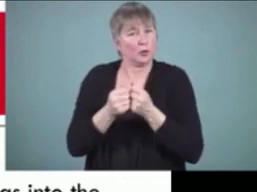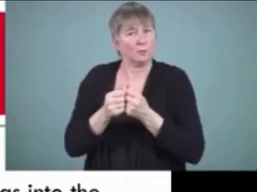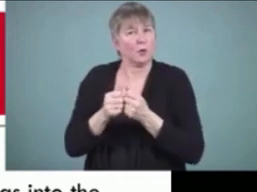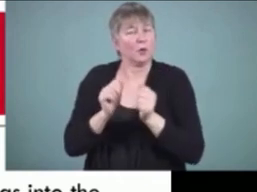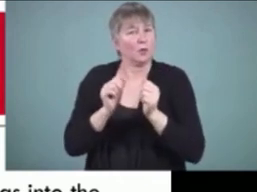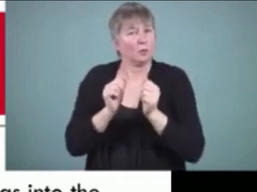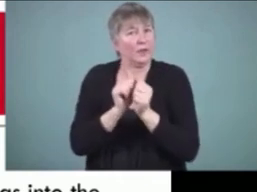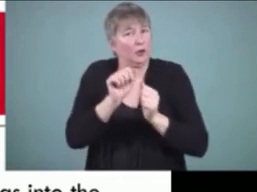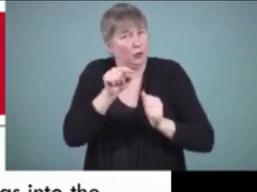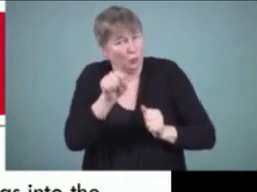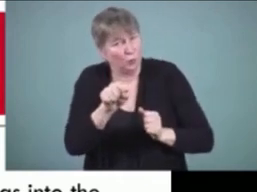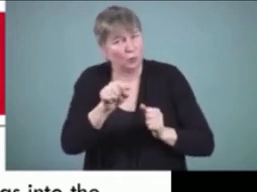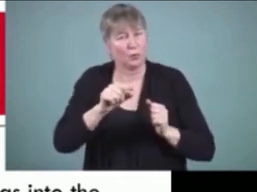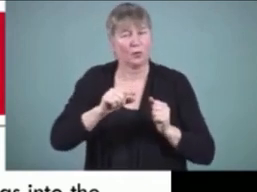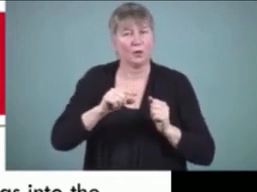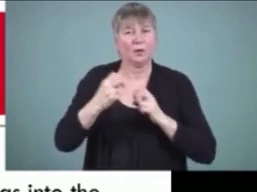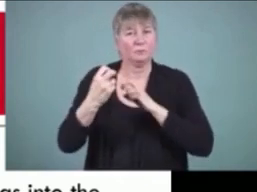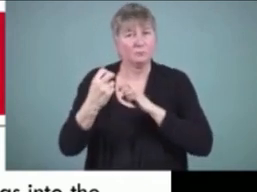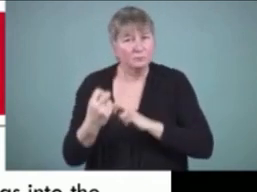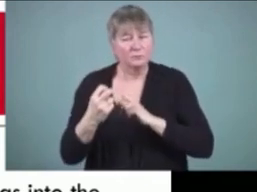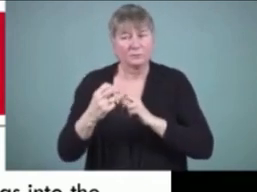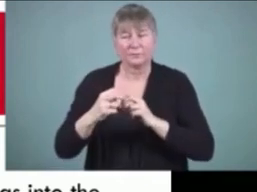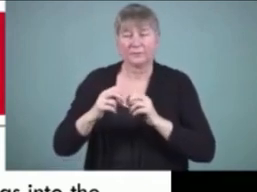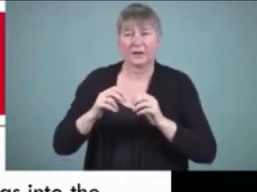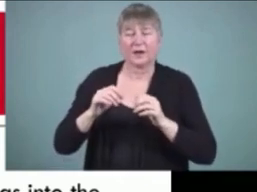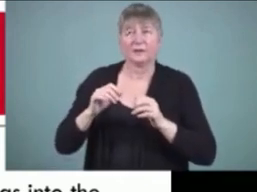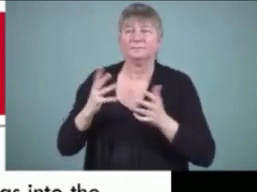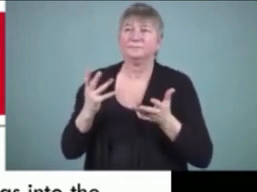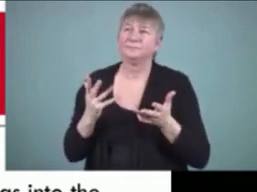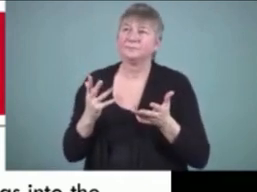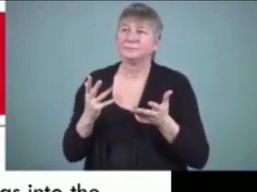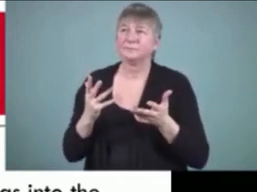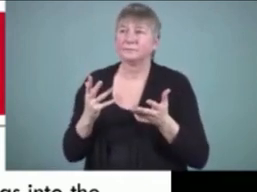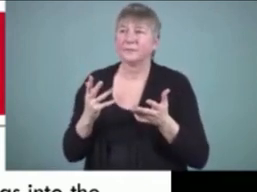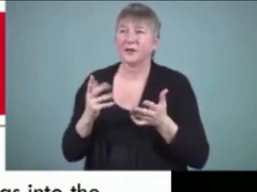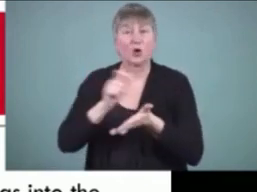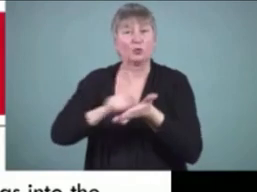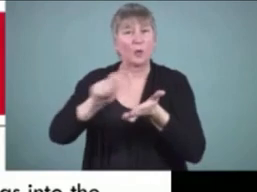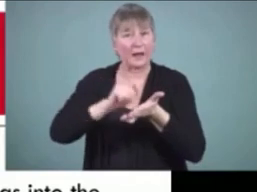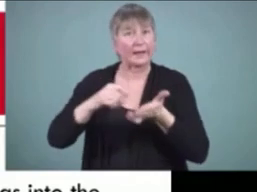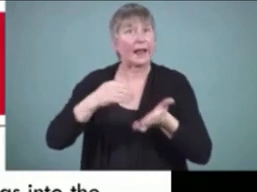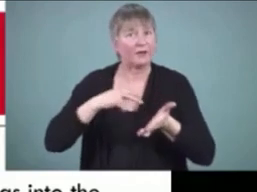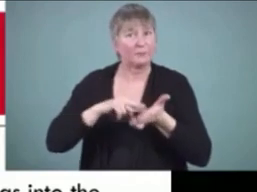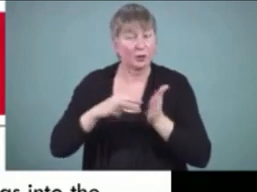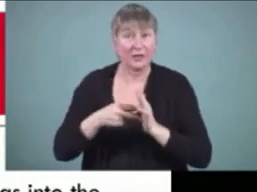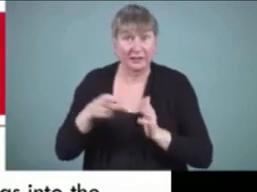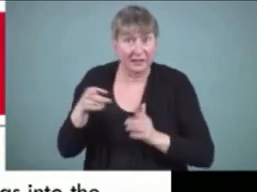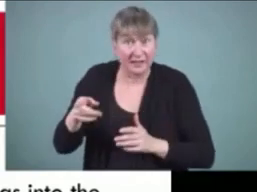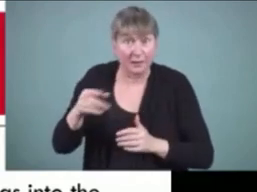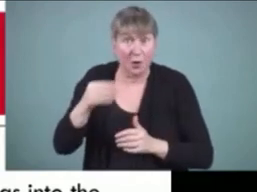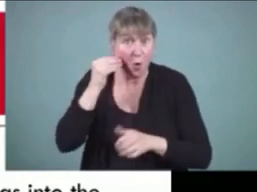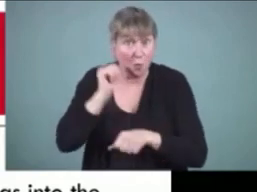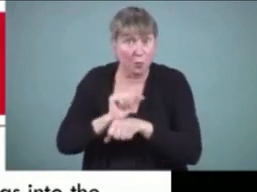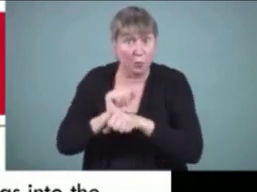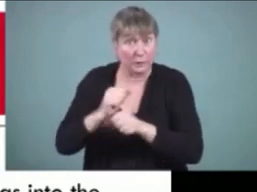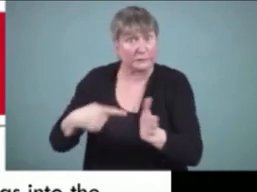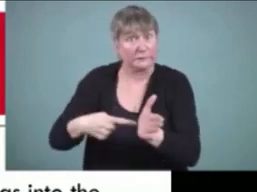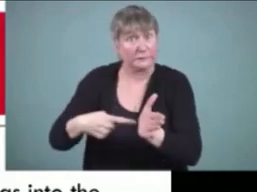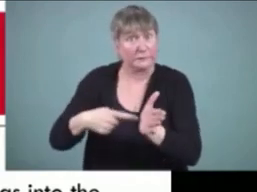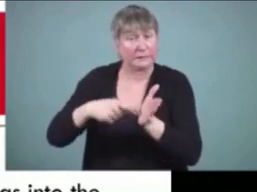with you so that there's more um that it serves the purpose they need to get that done and you can work at